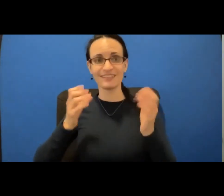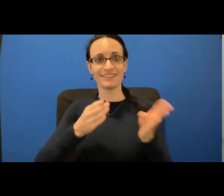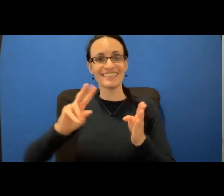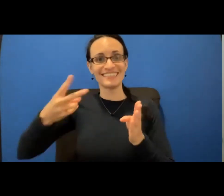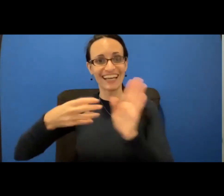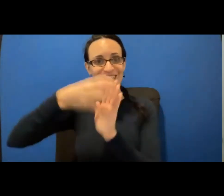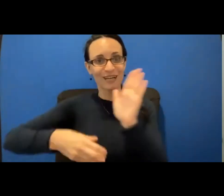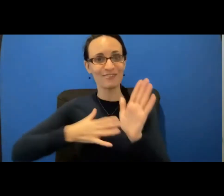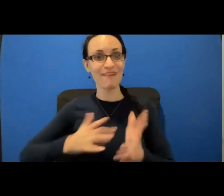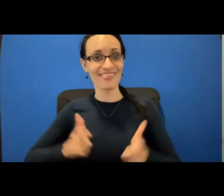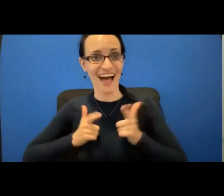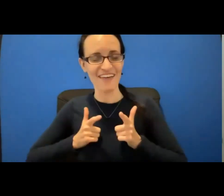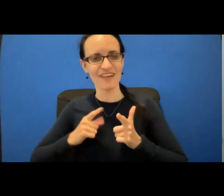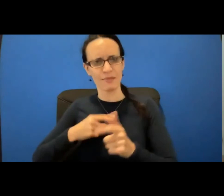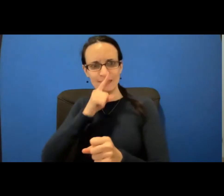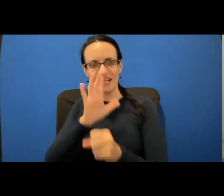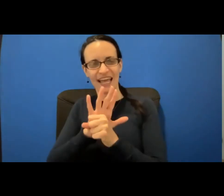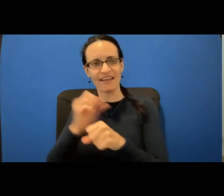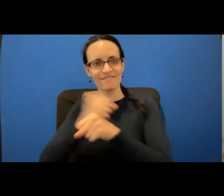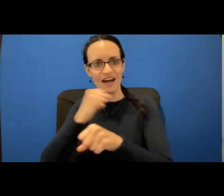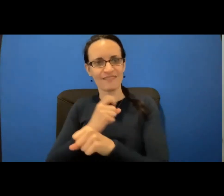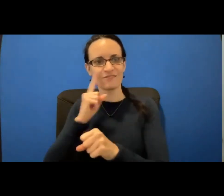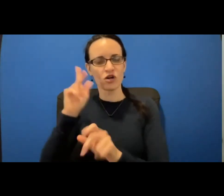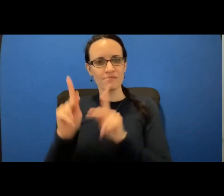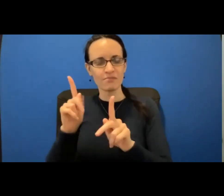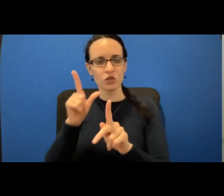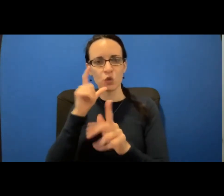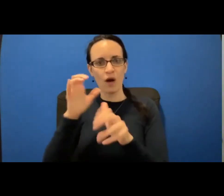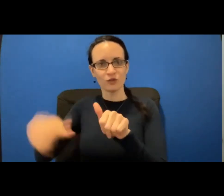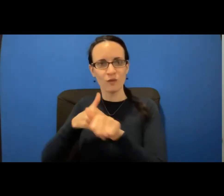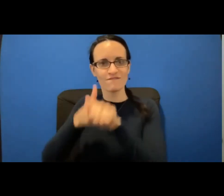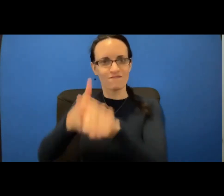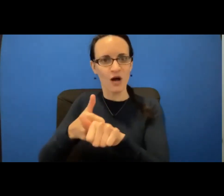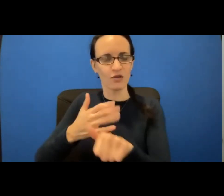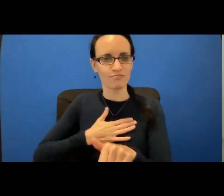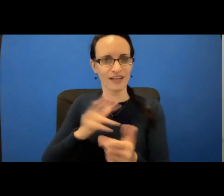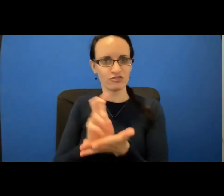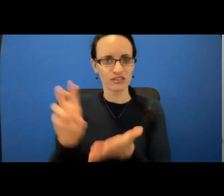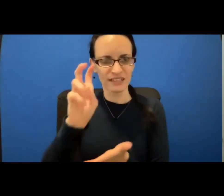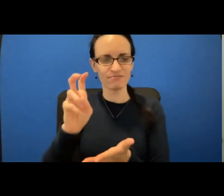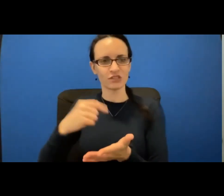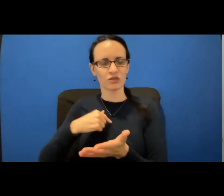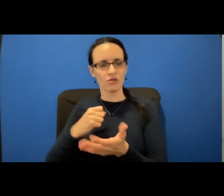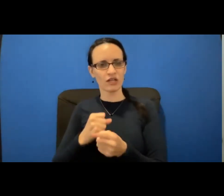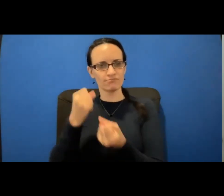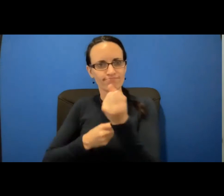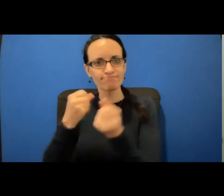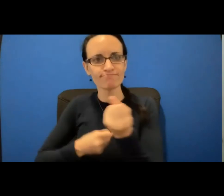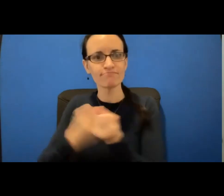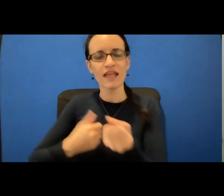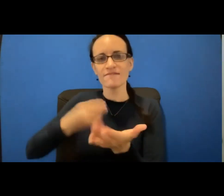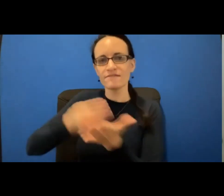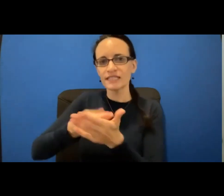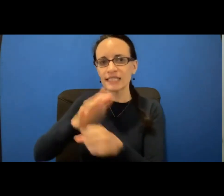dedicated to fighting for others who are going to travel my journey. So I want to continue to ensure we have funding for research. We have